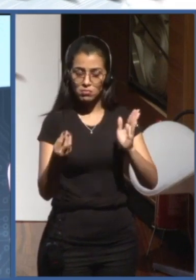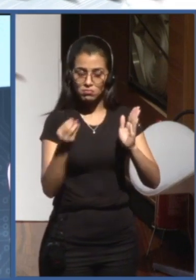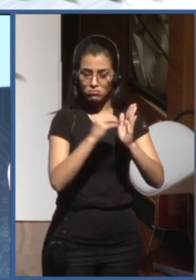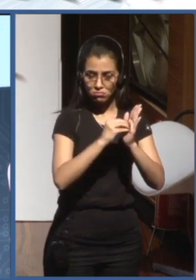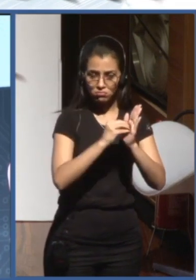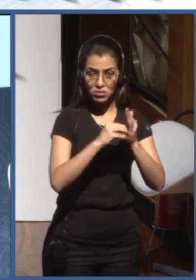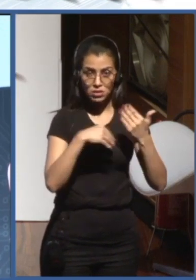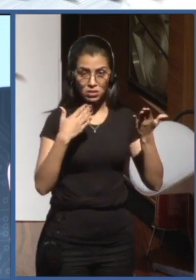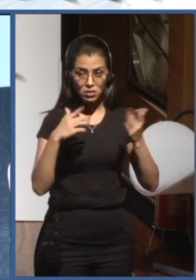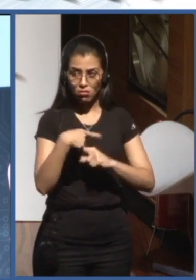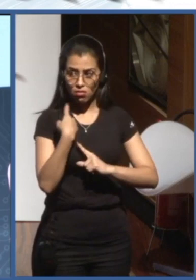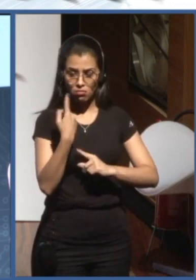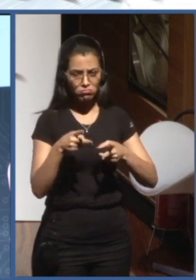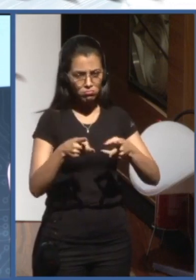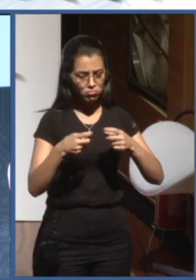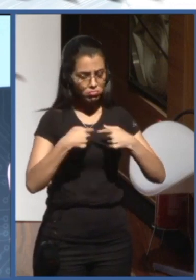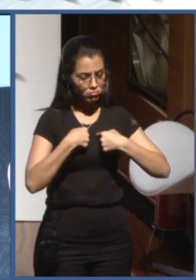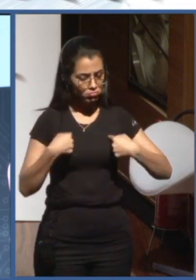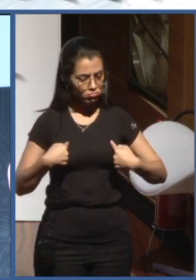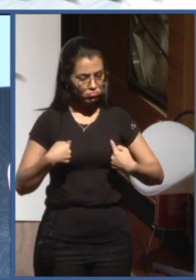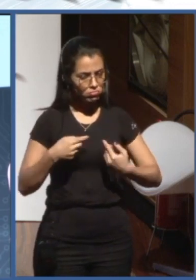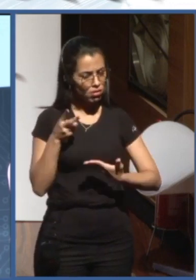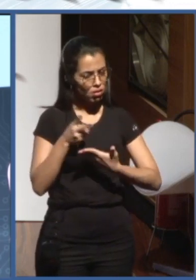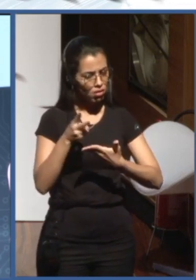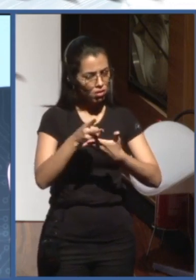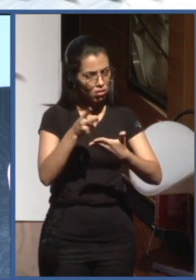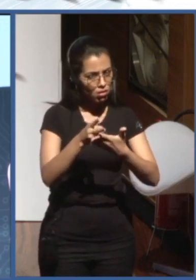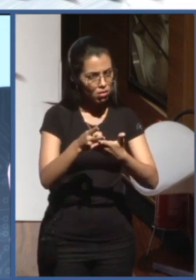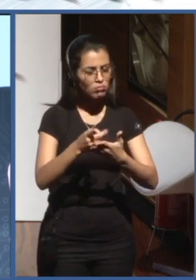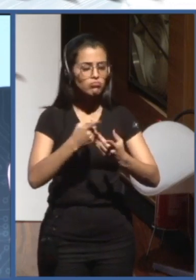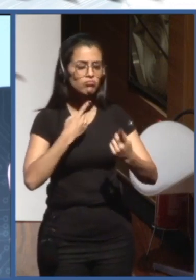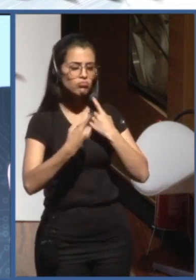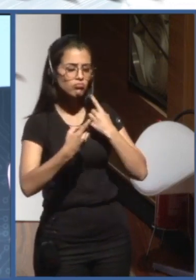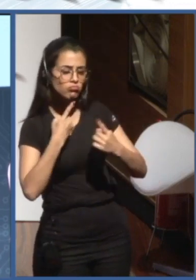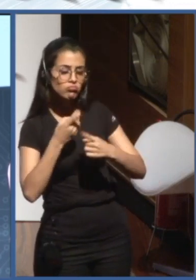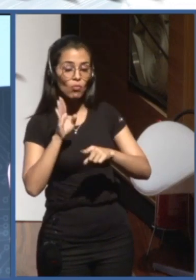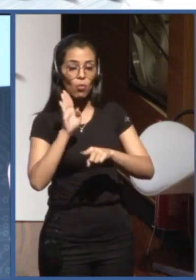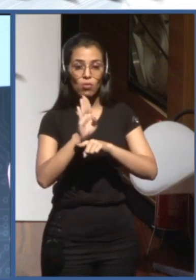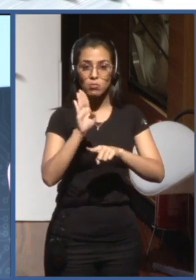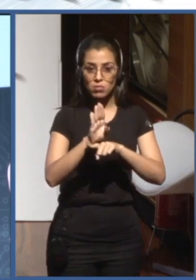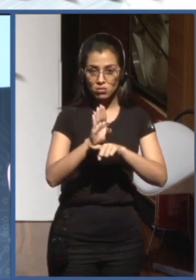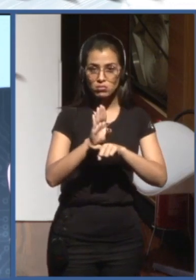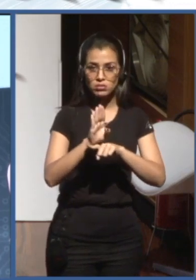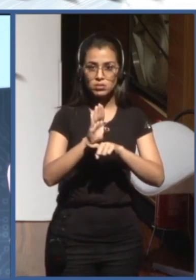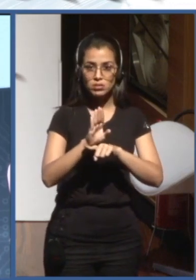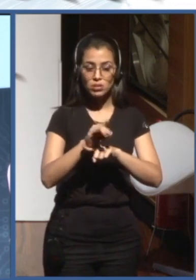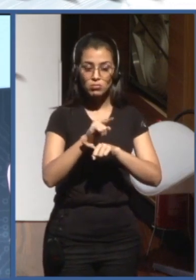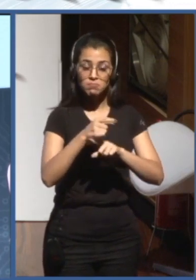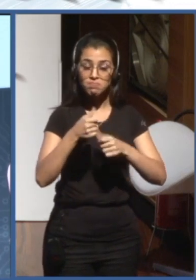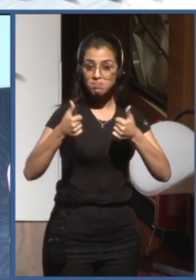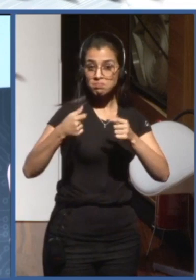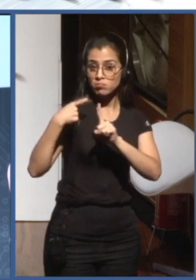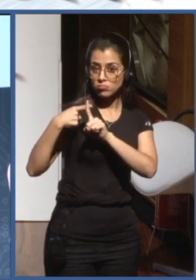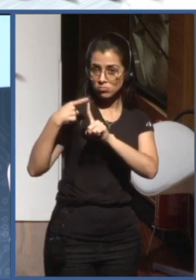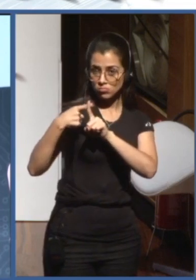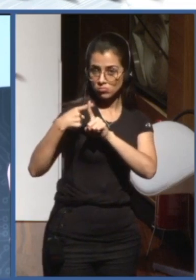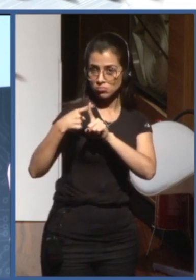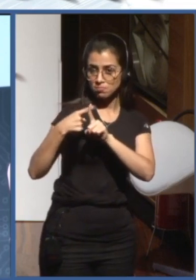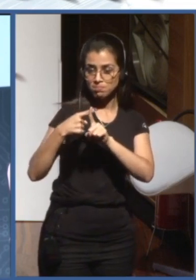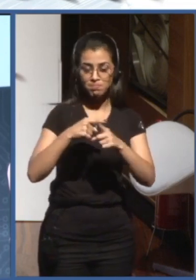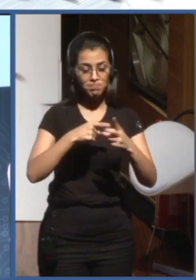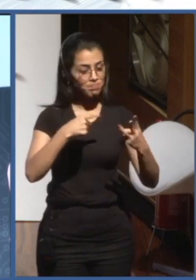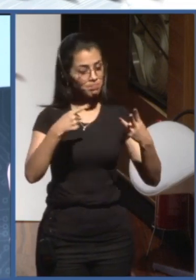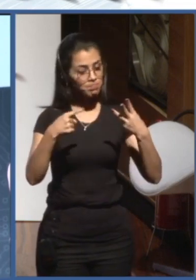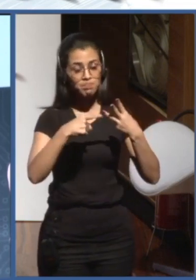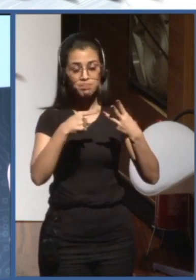dialogue and engaged in sort of collaboration with the other countries and I think that can only be positive and the third point I'd make is that you